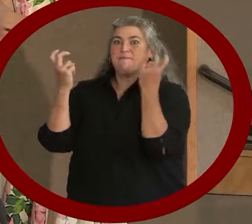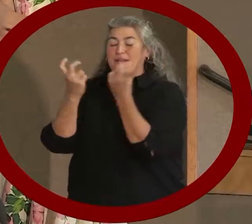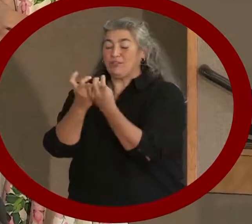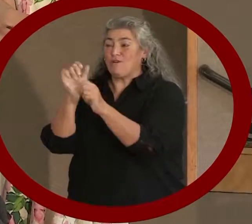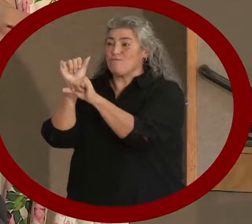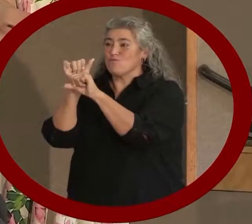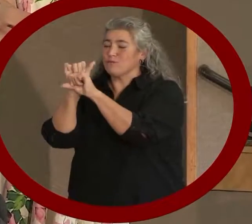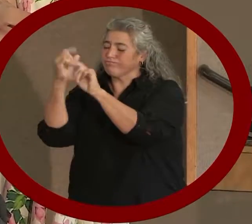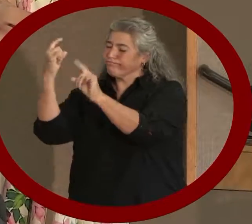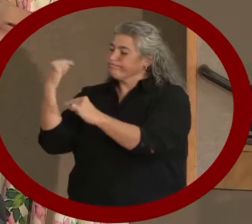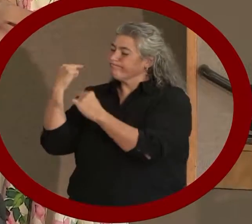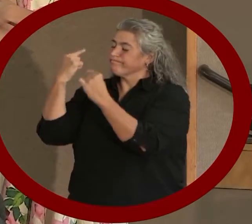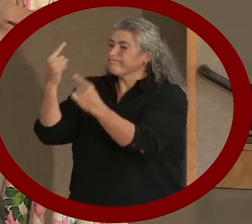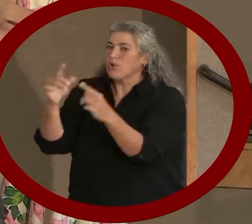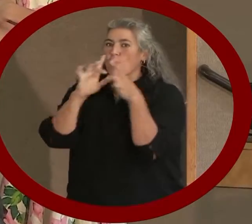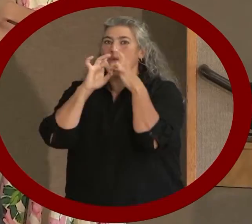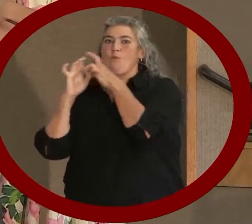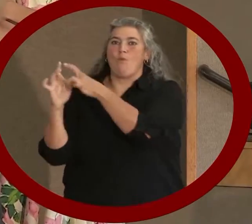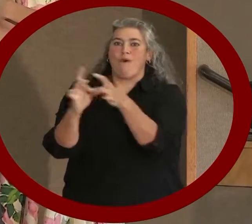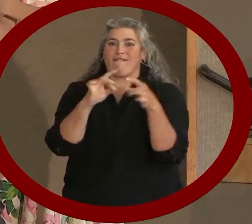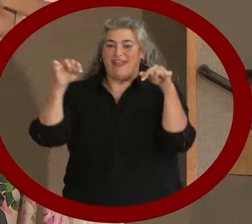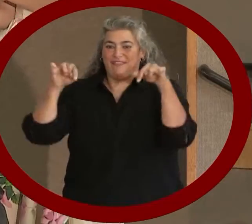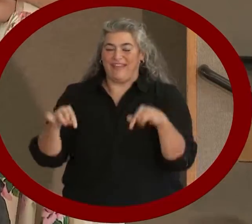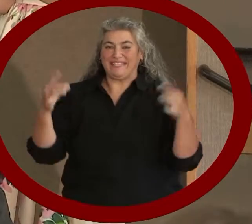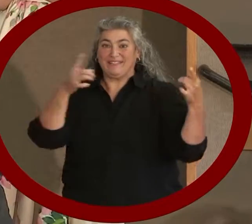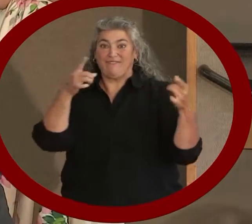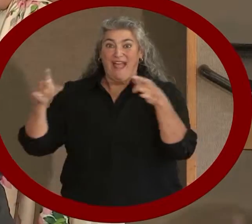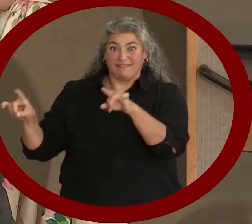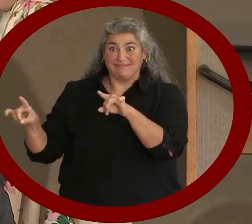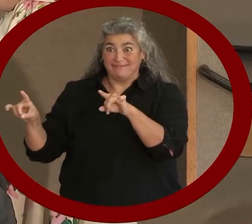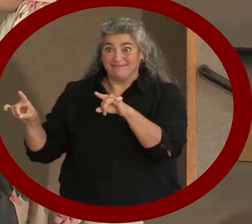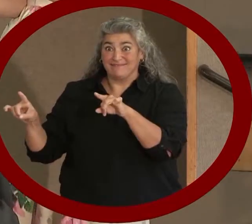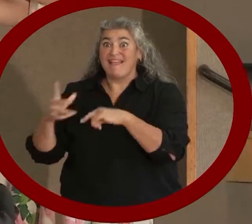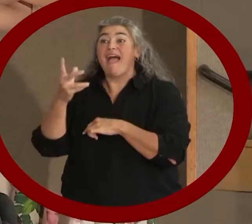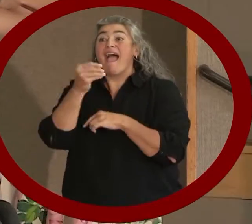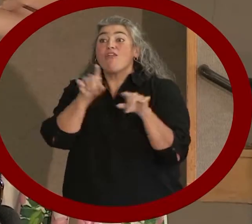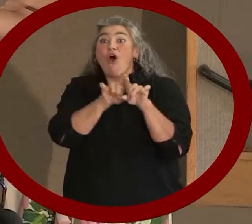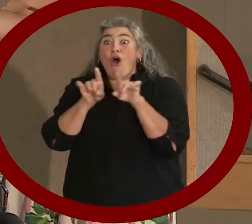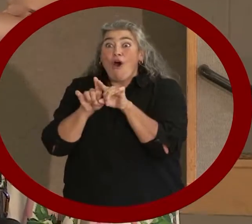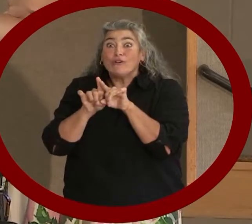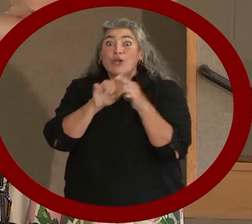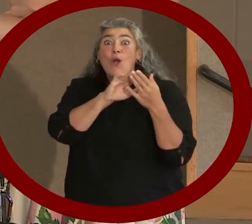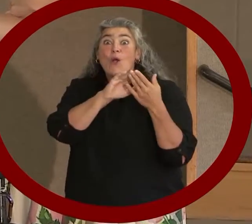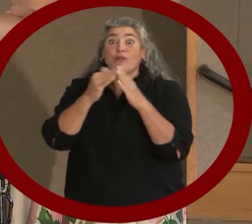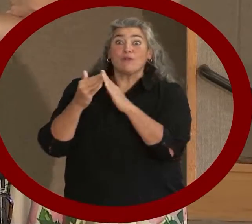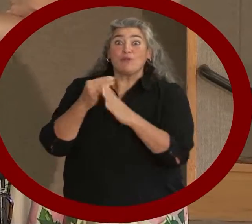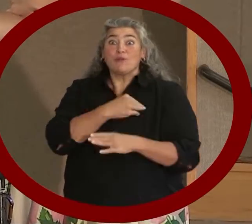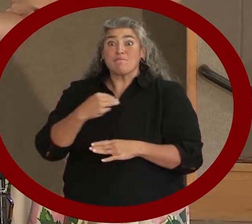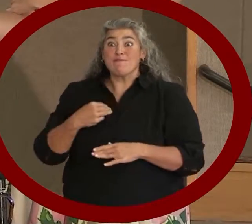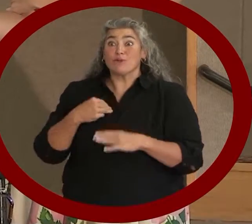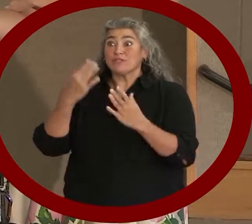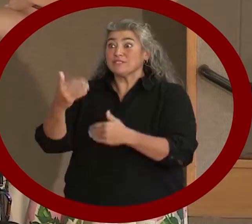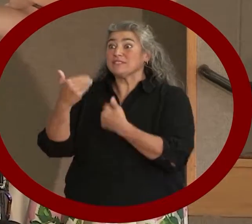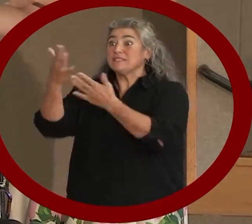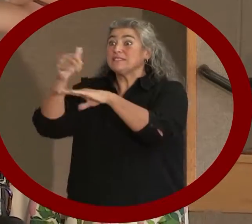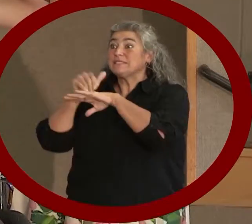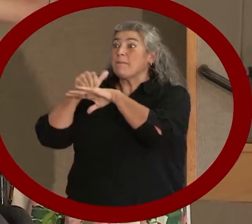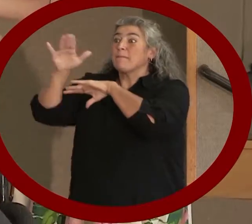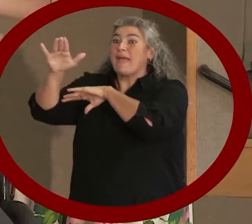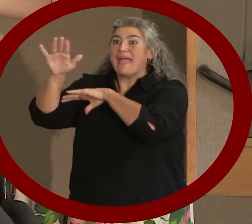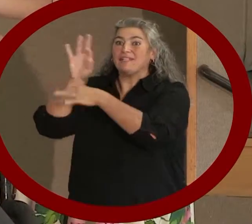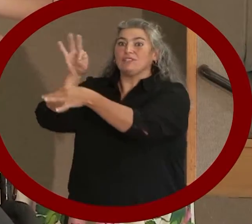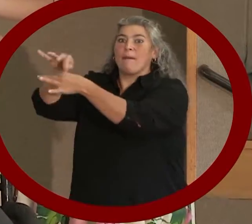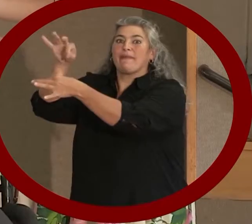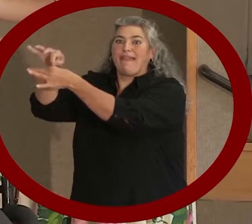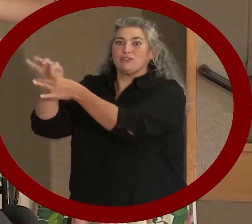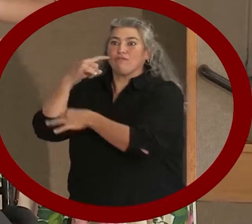hard to plan and coordinate this event, and also those community members who took the time to submit nominations for this time-honored